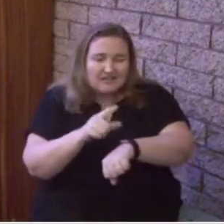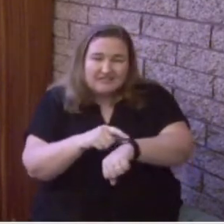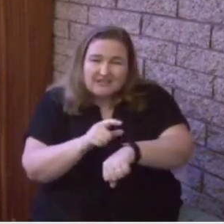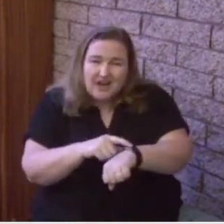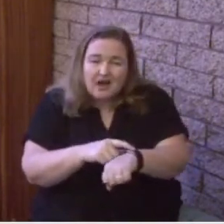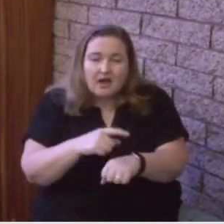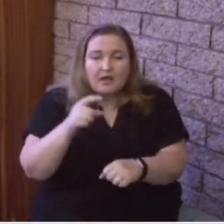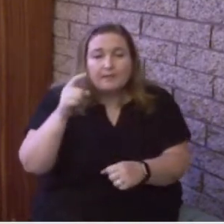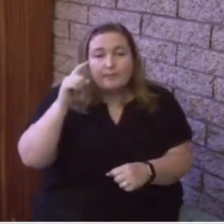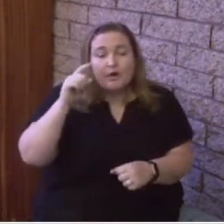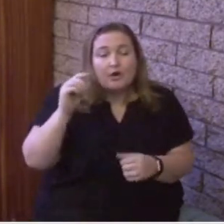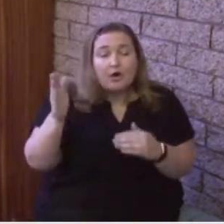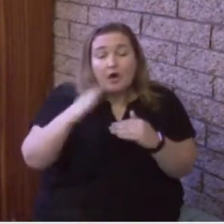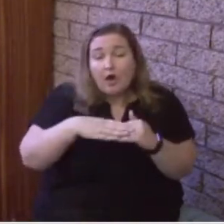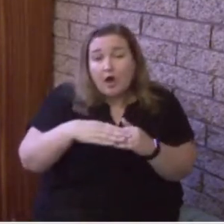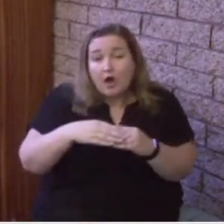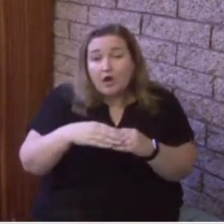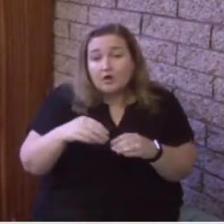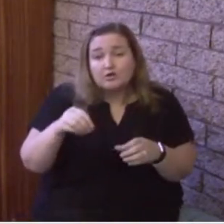and the Holy Spirit.